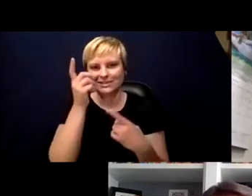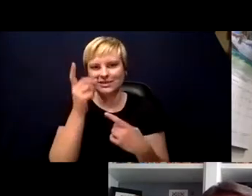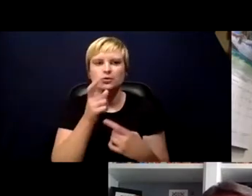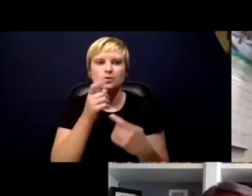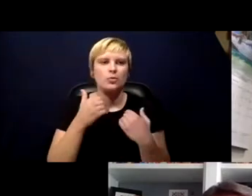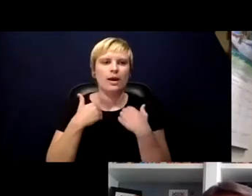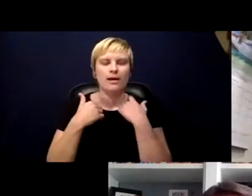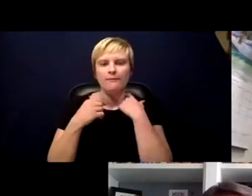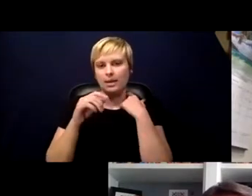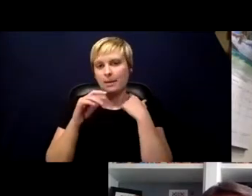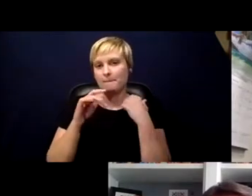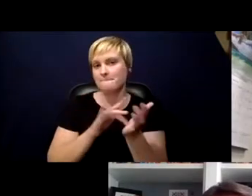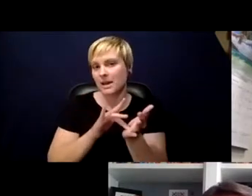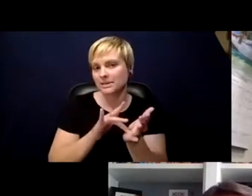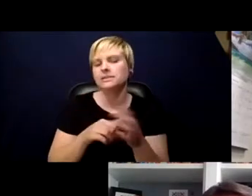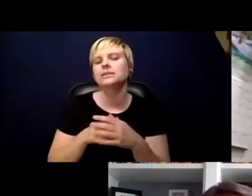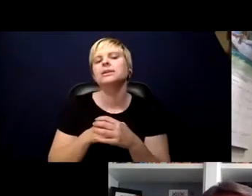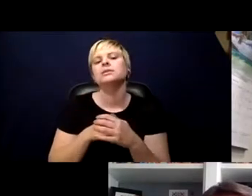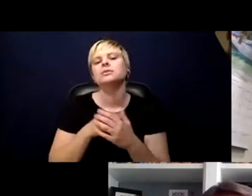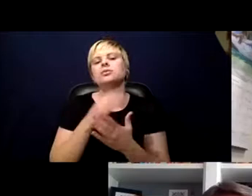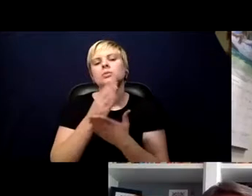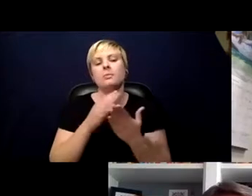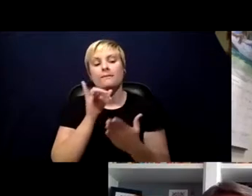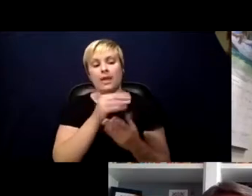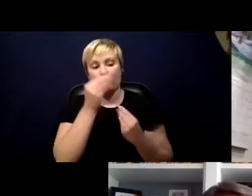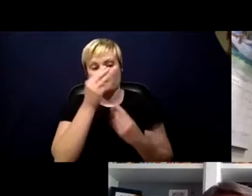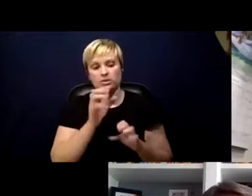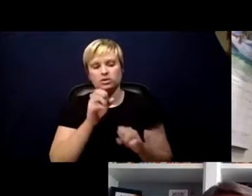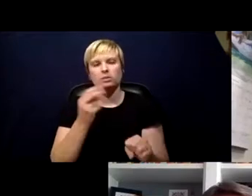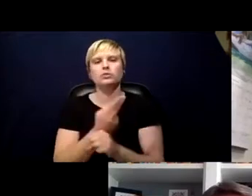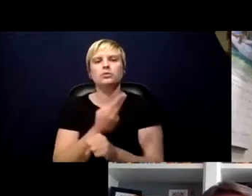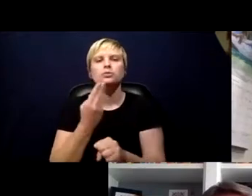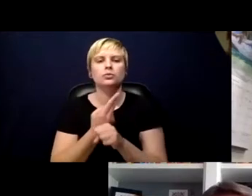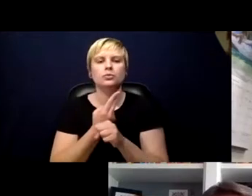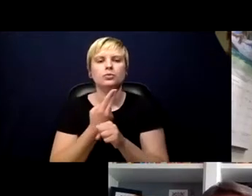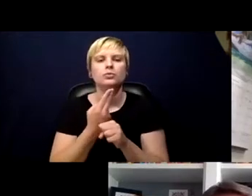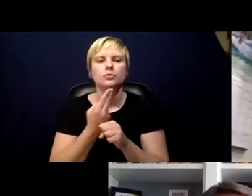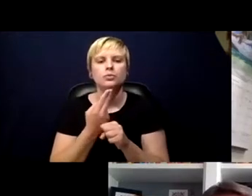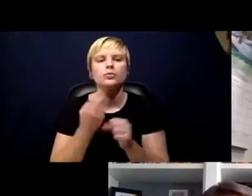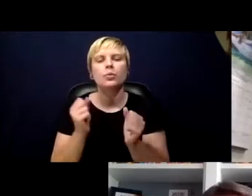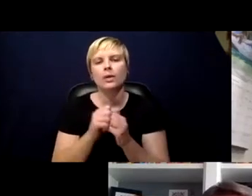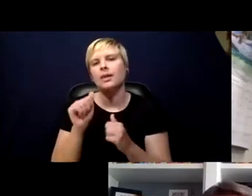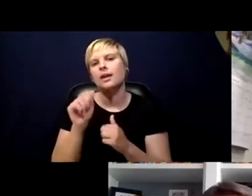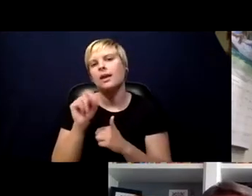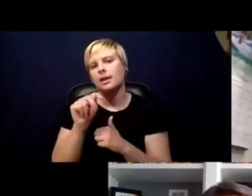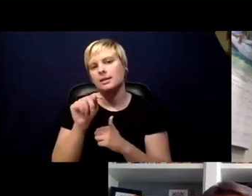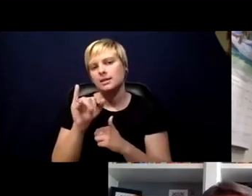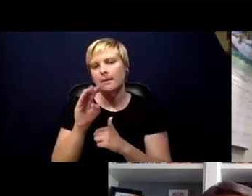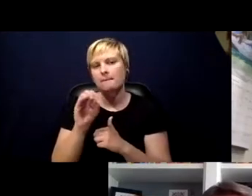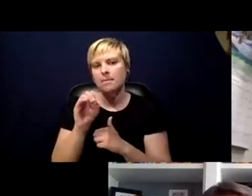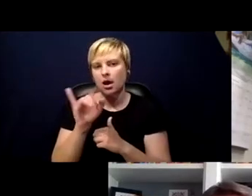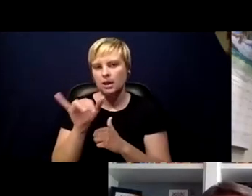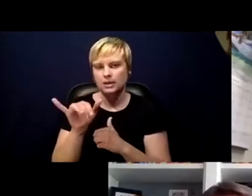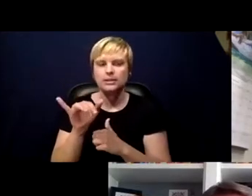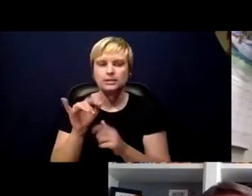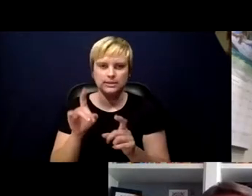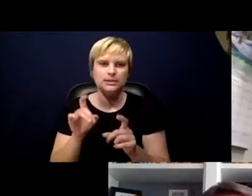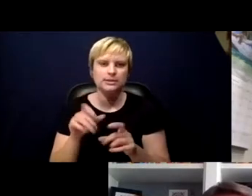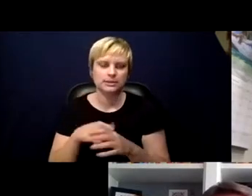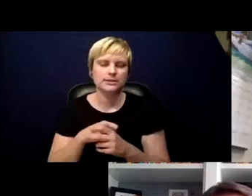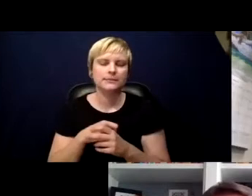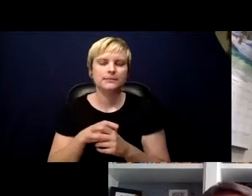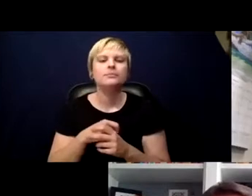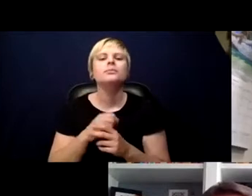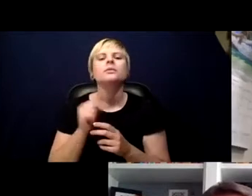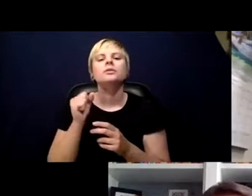information can be used for doing something like that with antibody testing or doing serial prevalence. So you combine